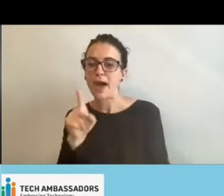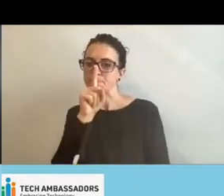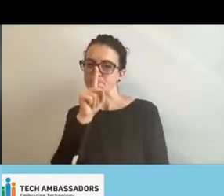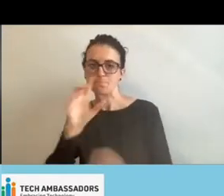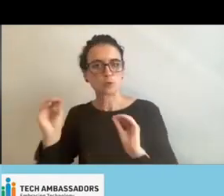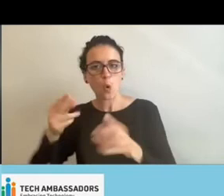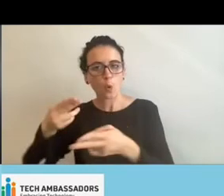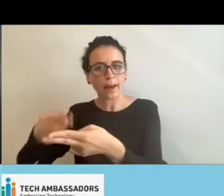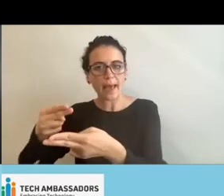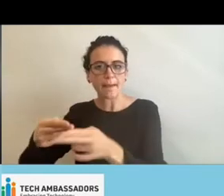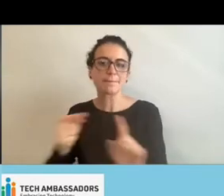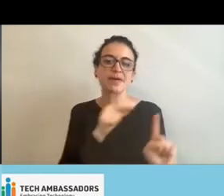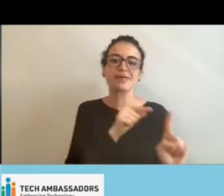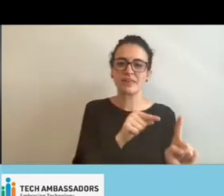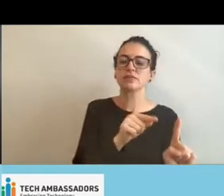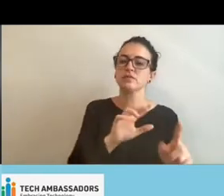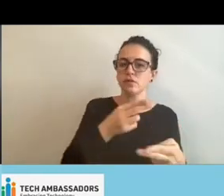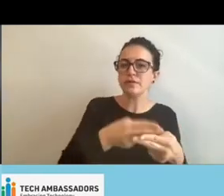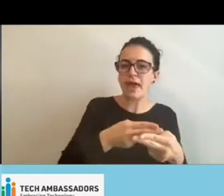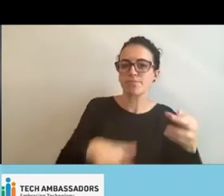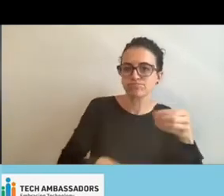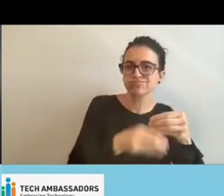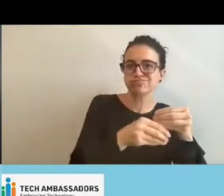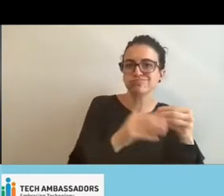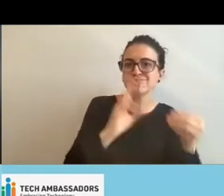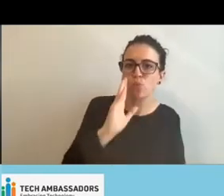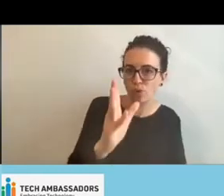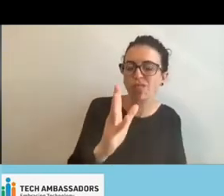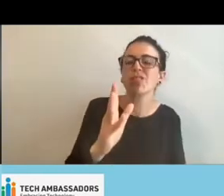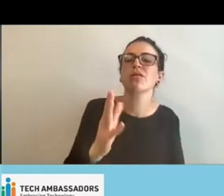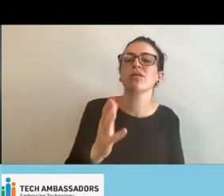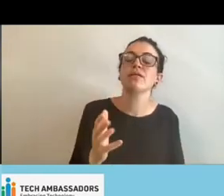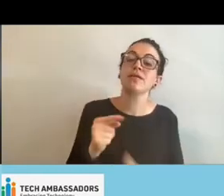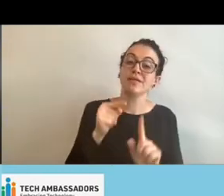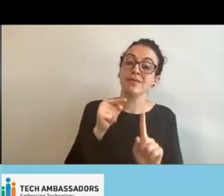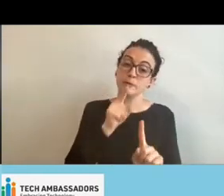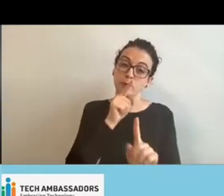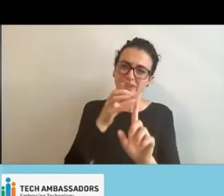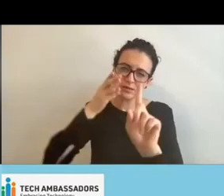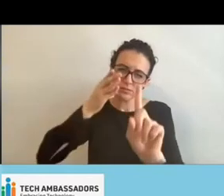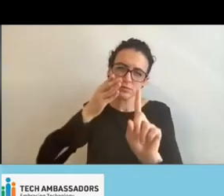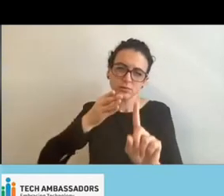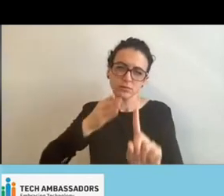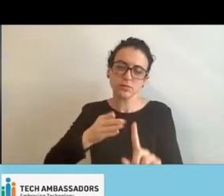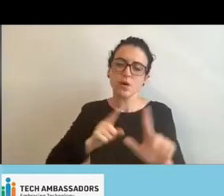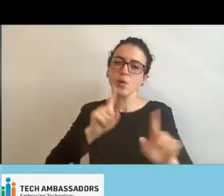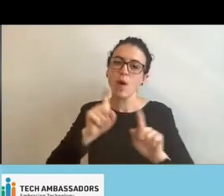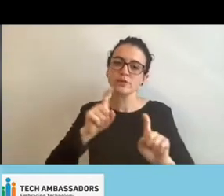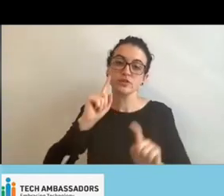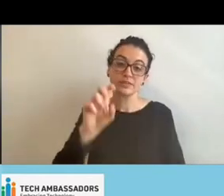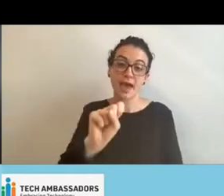not. So I'm going launch this. And this is really specific targeted questions toward SSAs